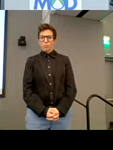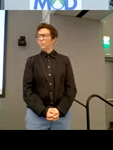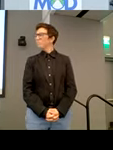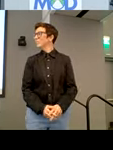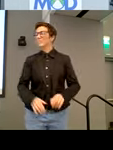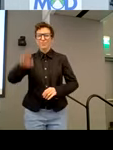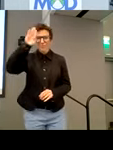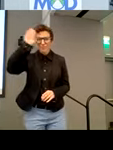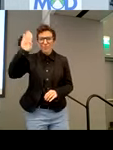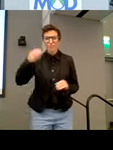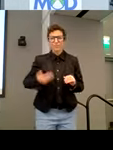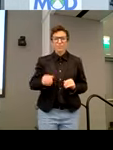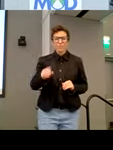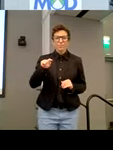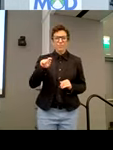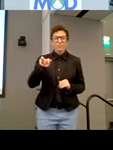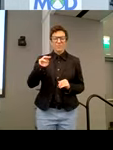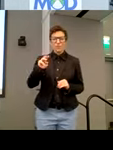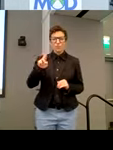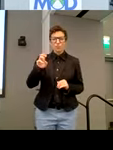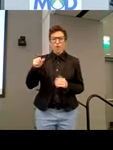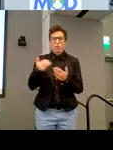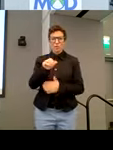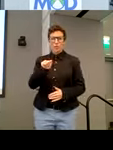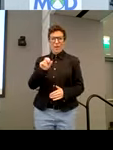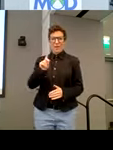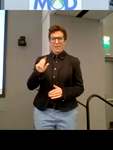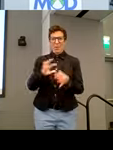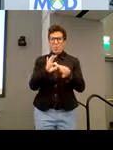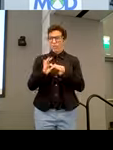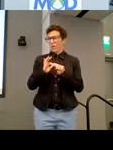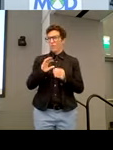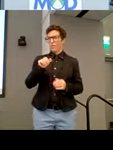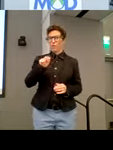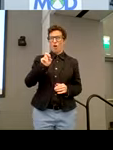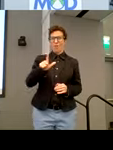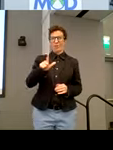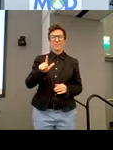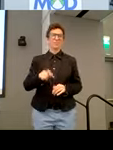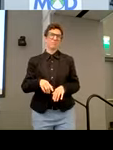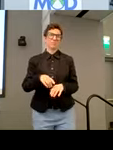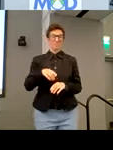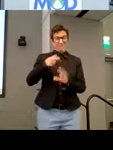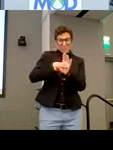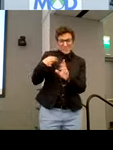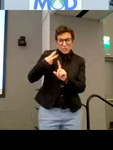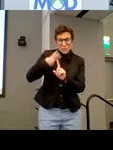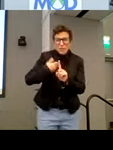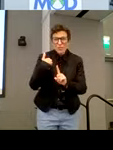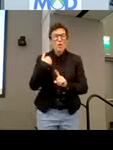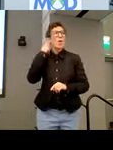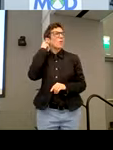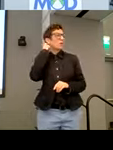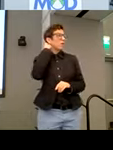Hi, everyone. Uh, Ross, I'm the new ADA coordinator for the town of Arlington. Uh, only been there for about two months. Um,